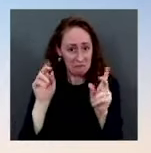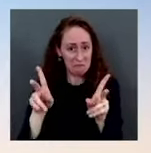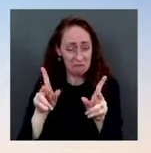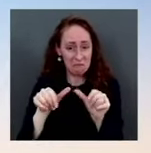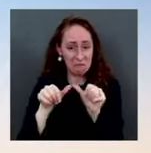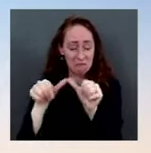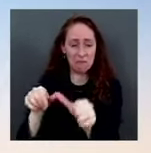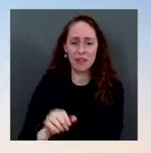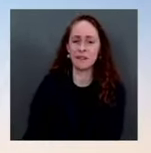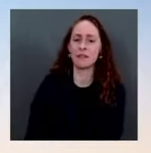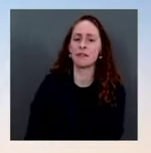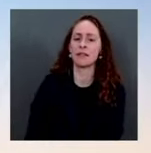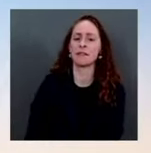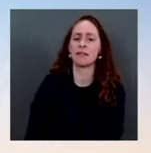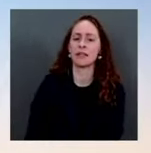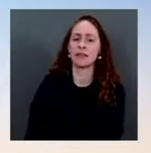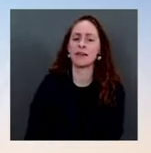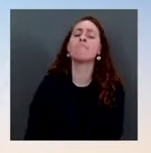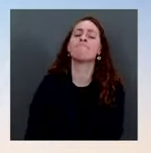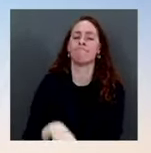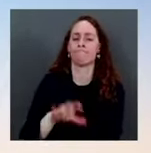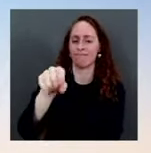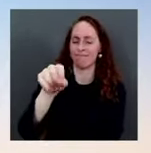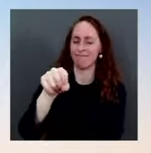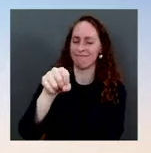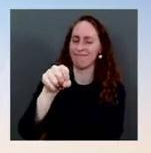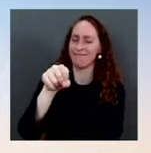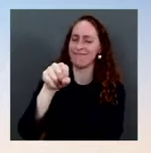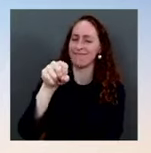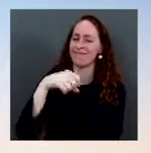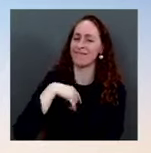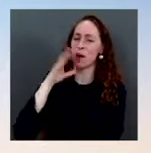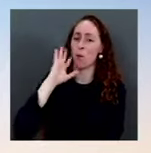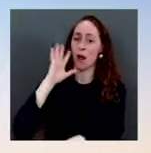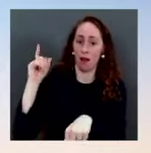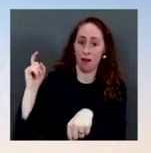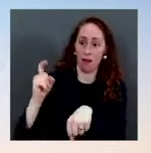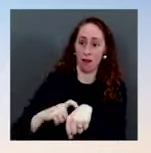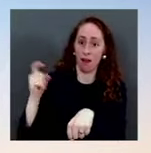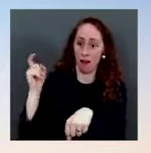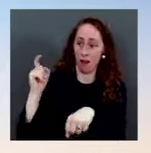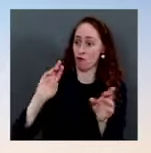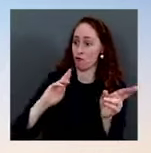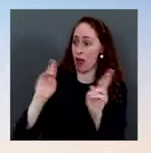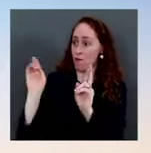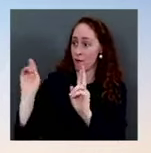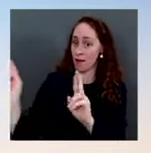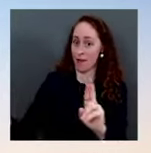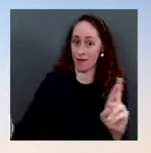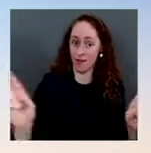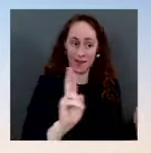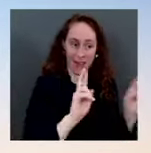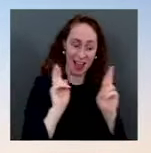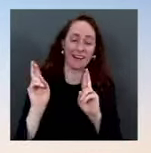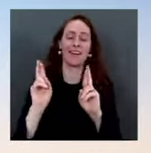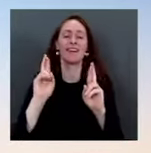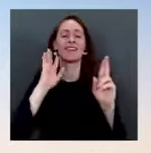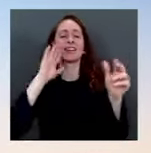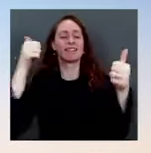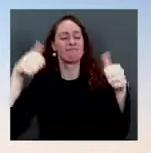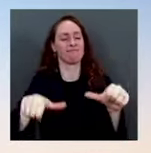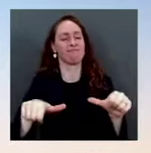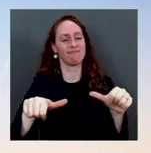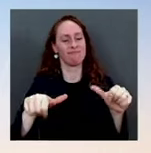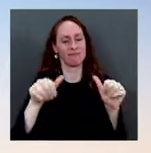soon as these tests are available they will start to be available in january and in terms of the numbers that different families can